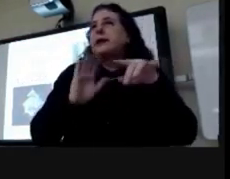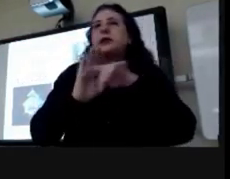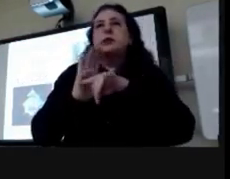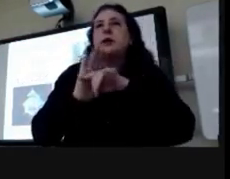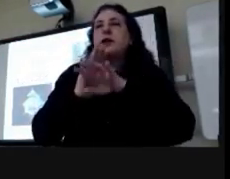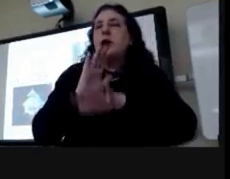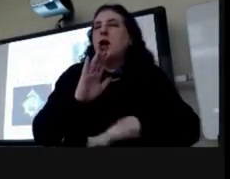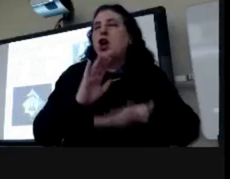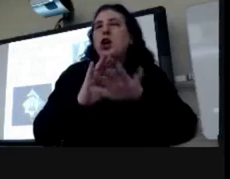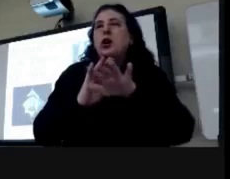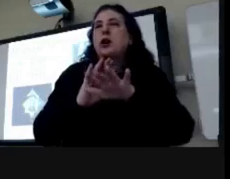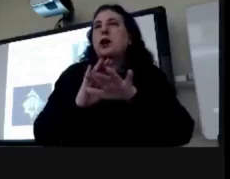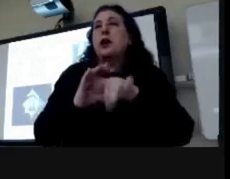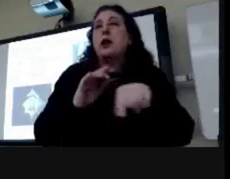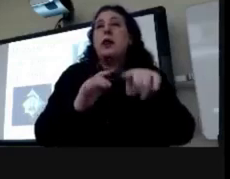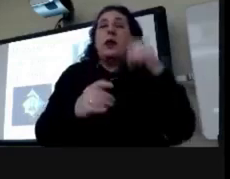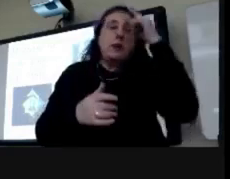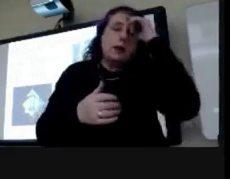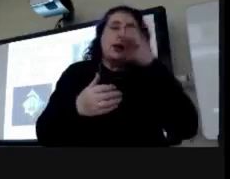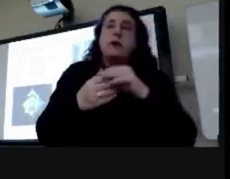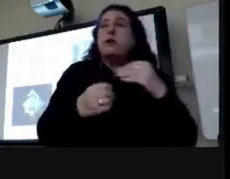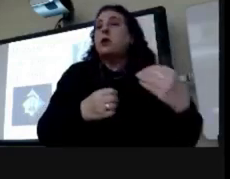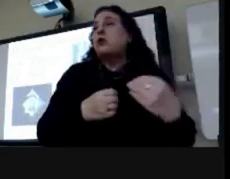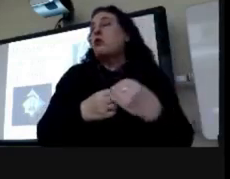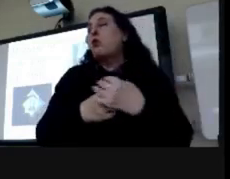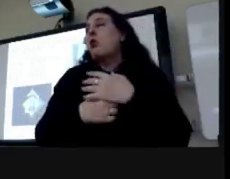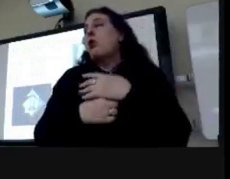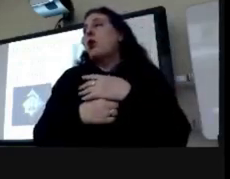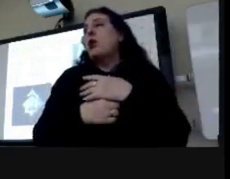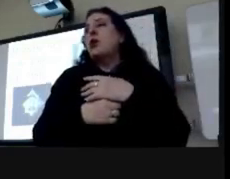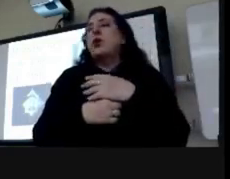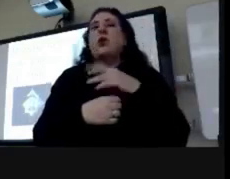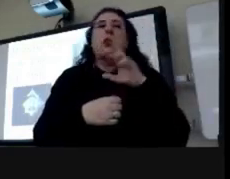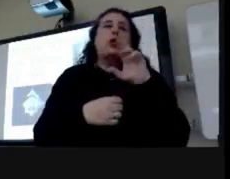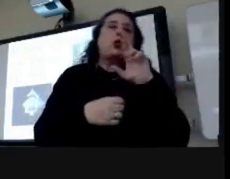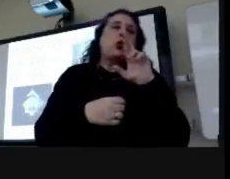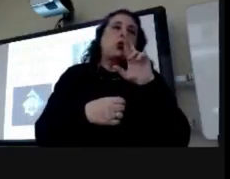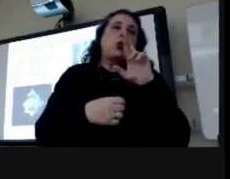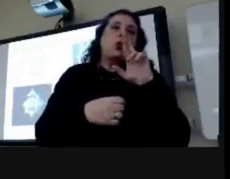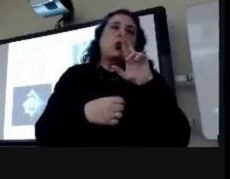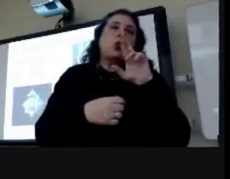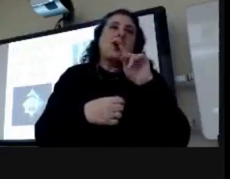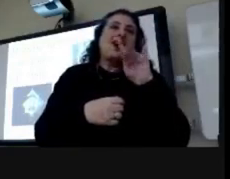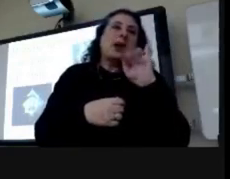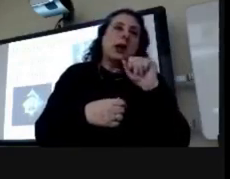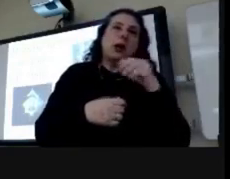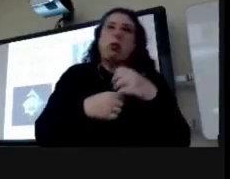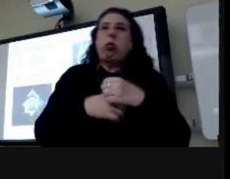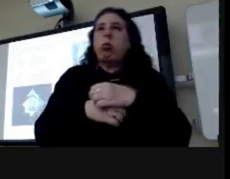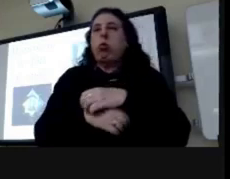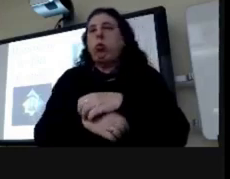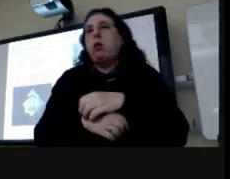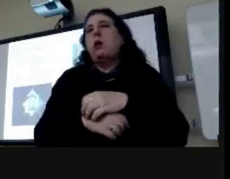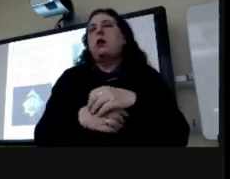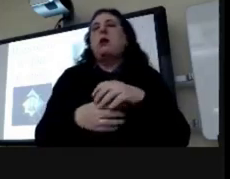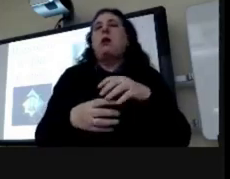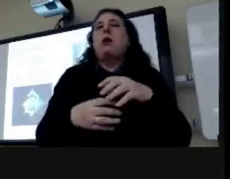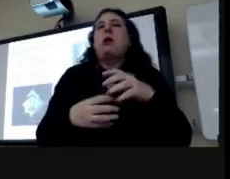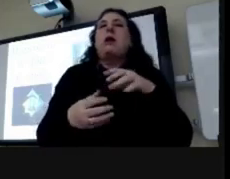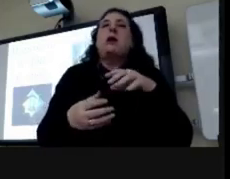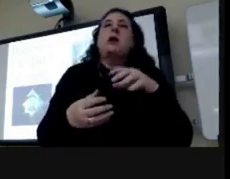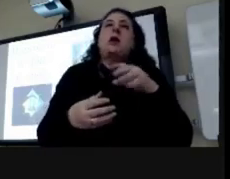it was believed that they were caused by a rotting and putrefying organic matter um